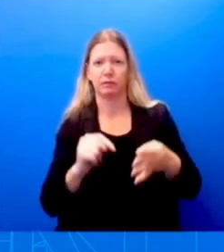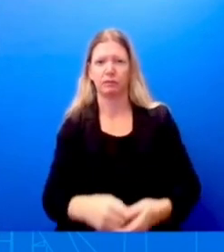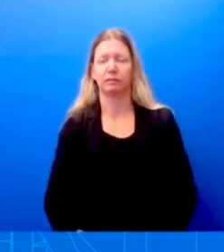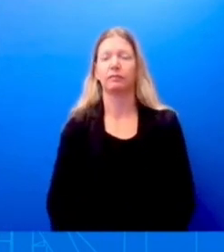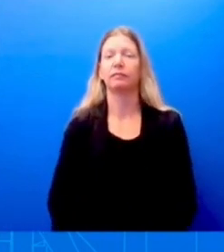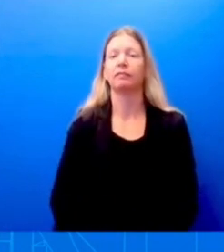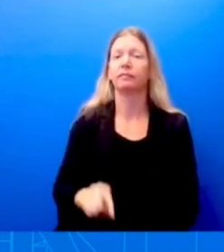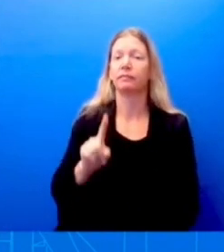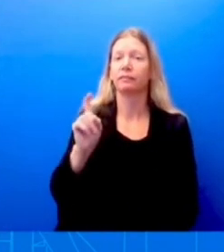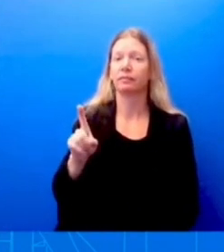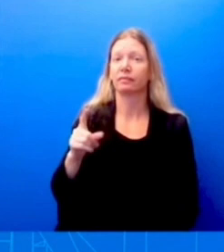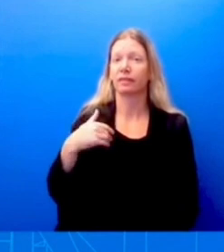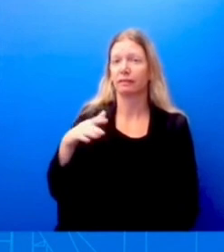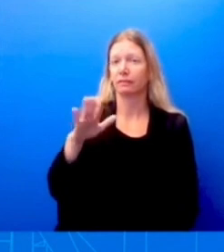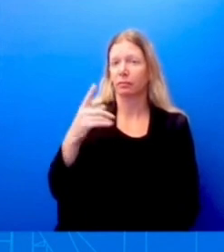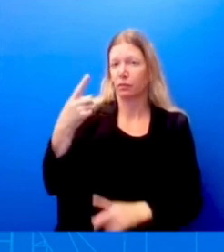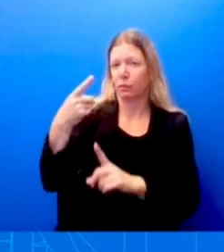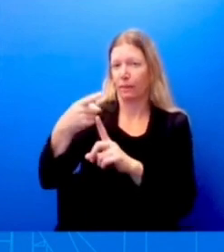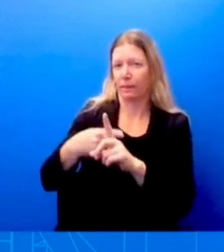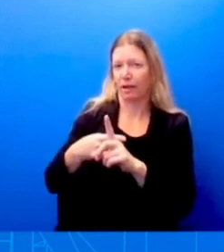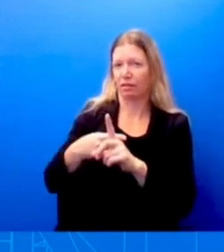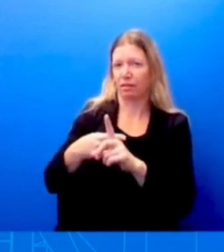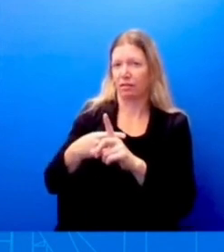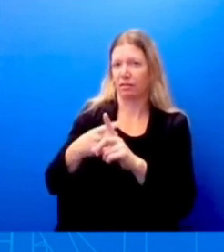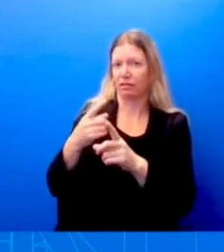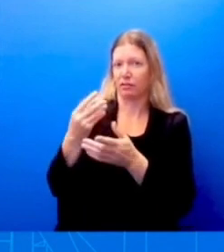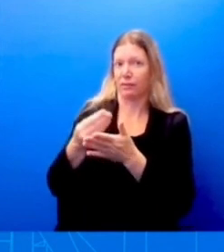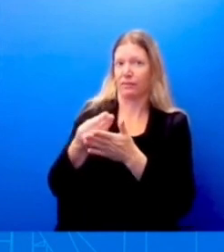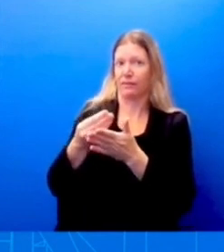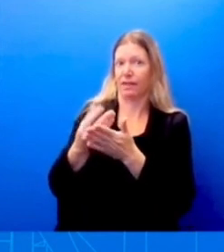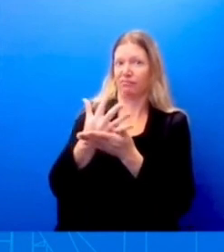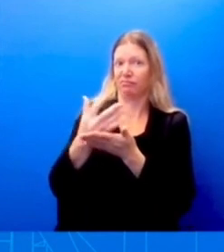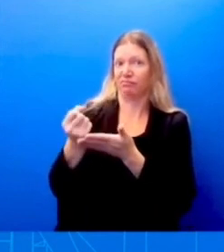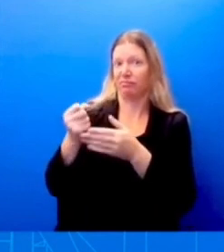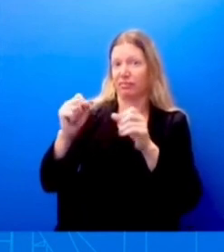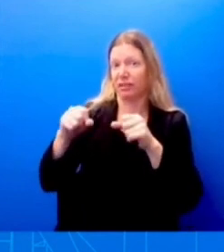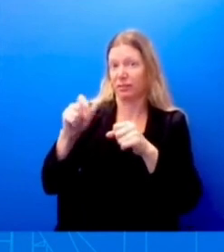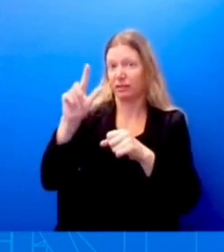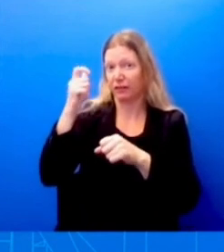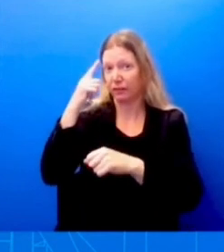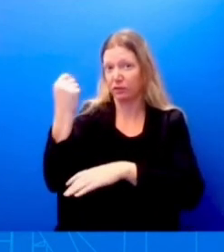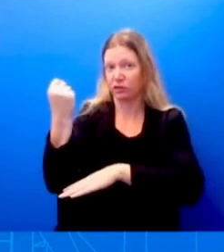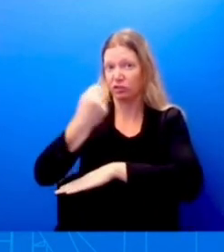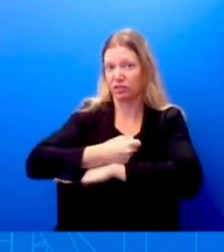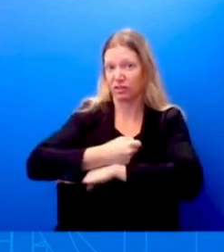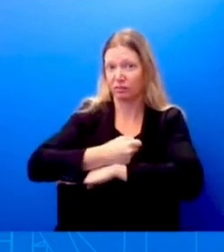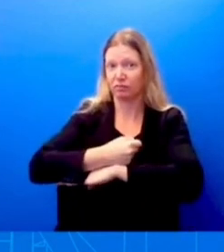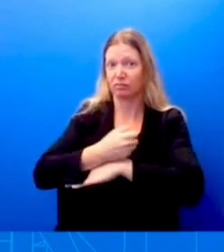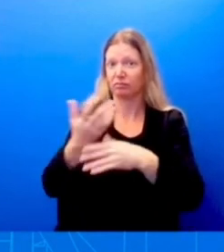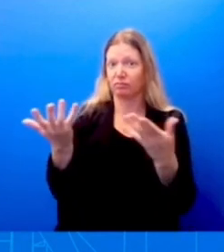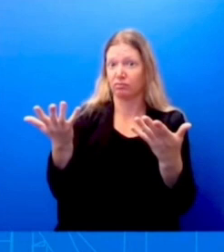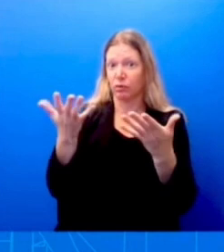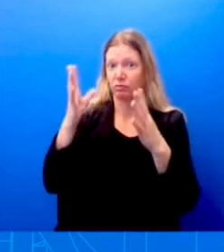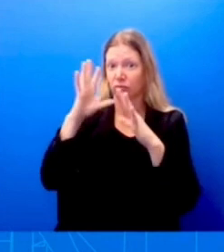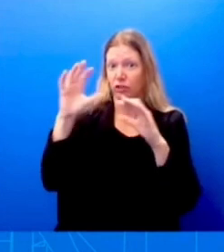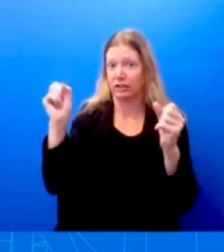shutting down. What's the President's plan to agree to government shutdown? So, look, I'll defer to Congress on